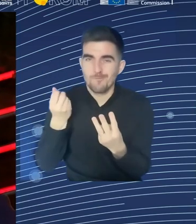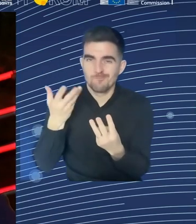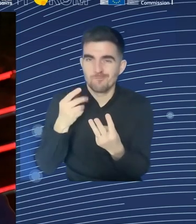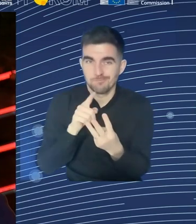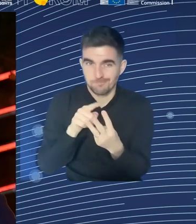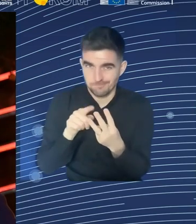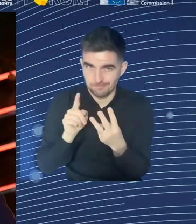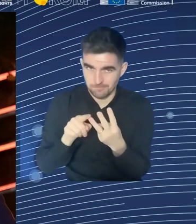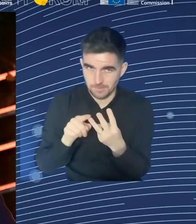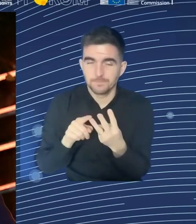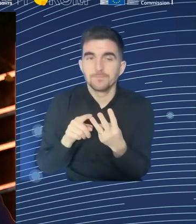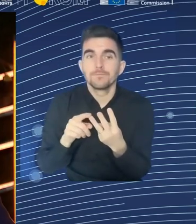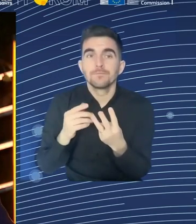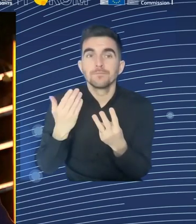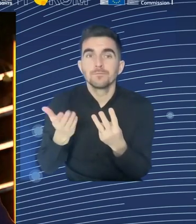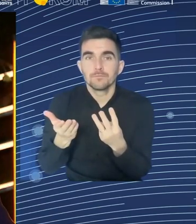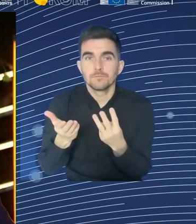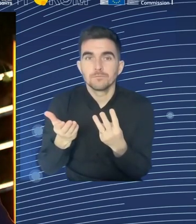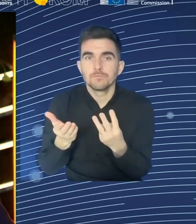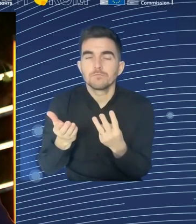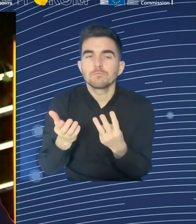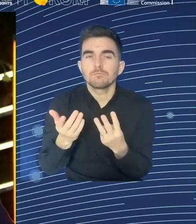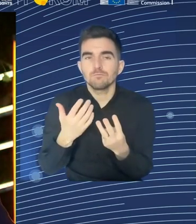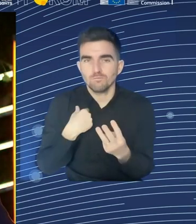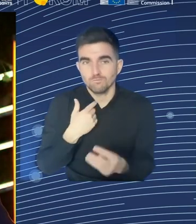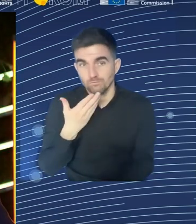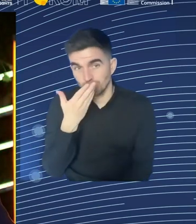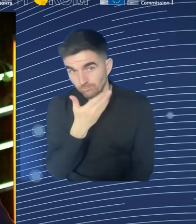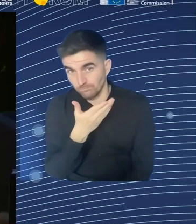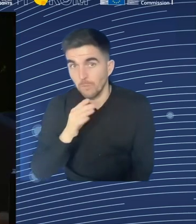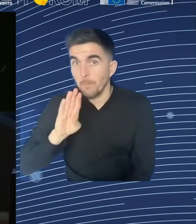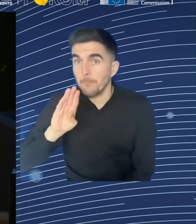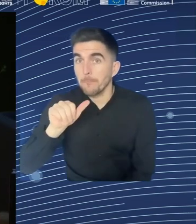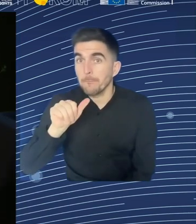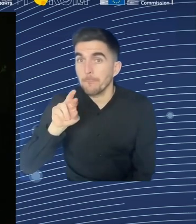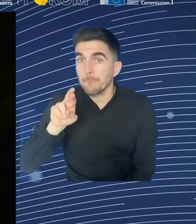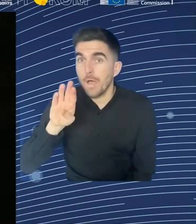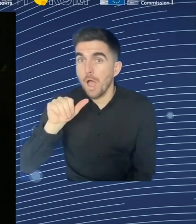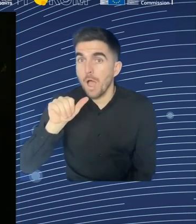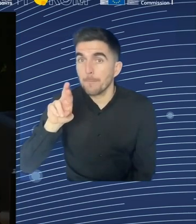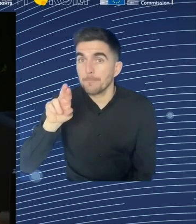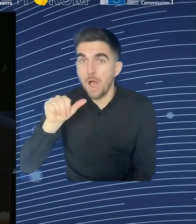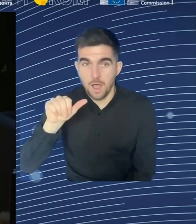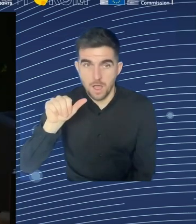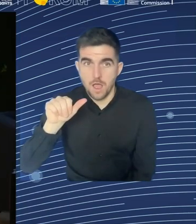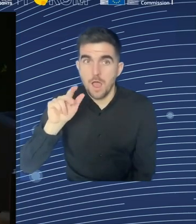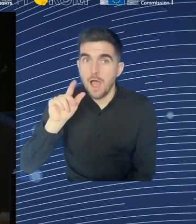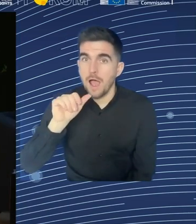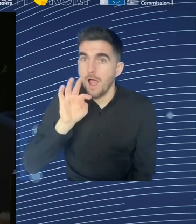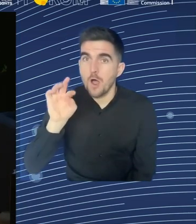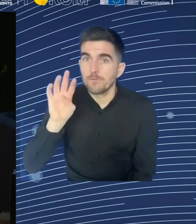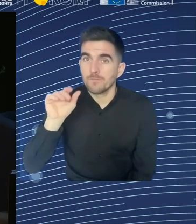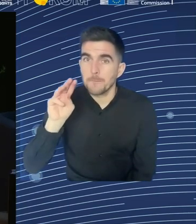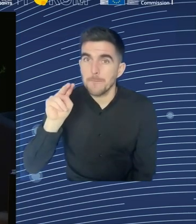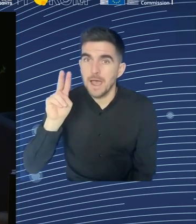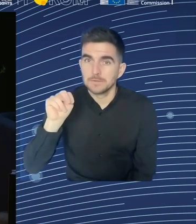reliable and accurate. So I just want to congratulate you and your whole team on the report. But there's three ideas I